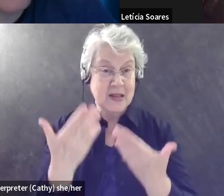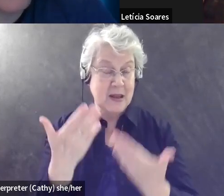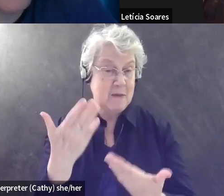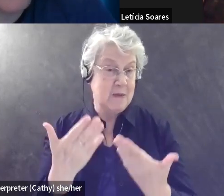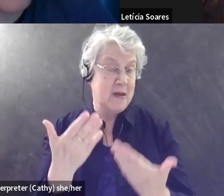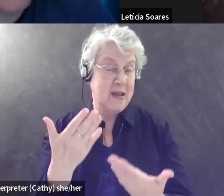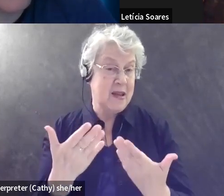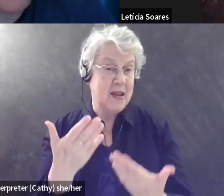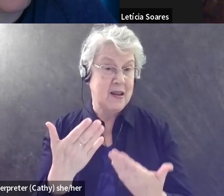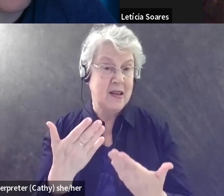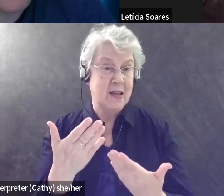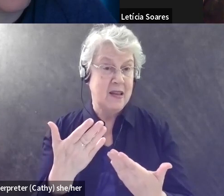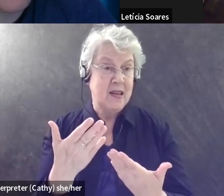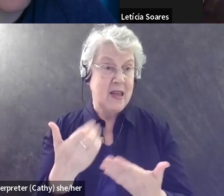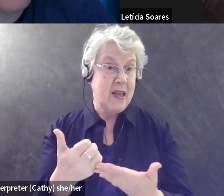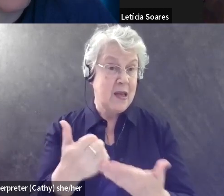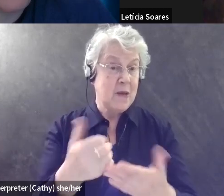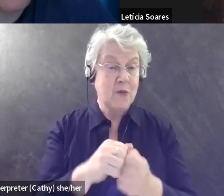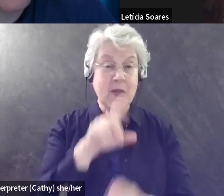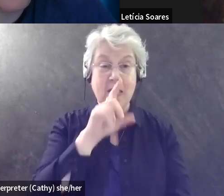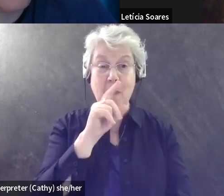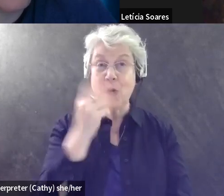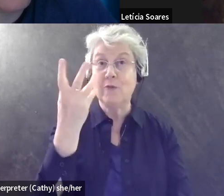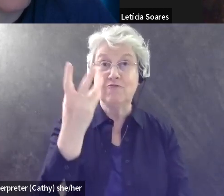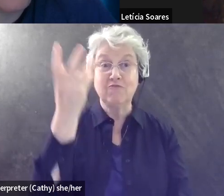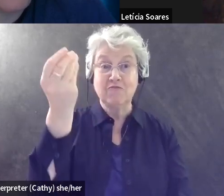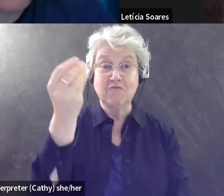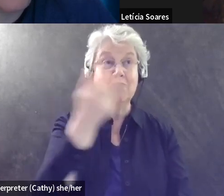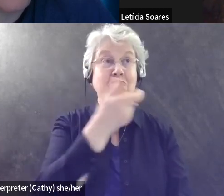uh, for bird outings, you know. So,